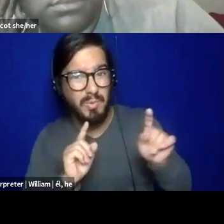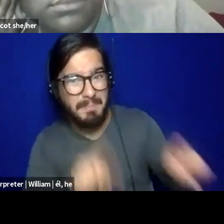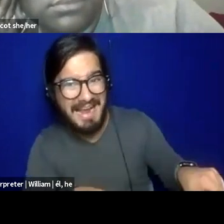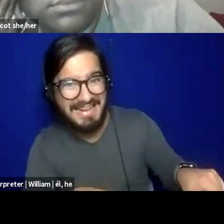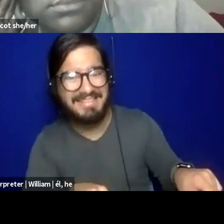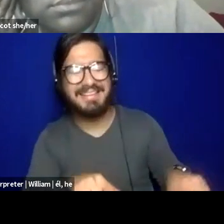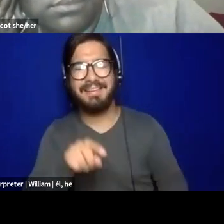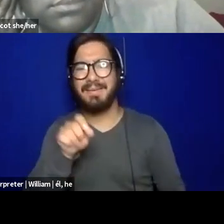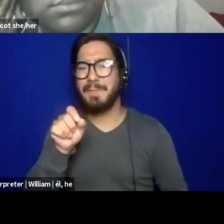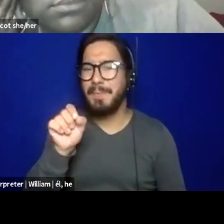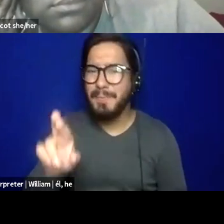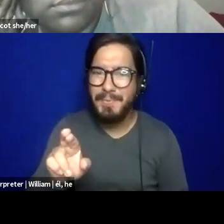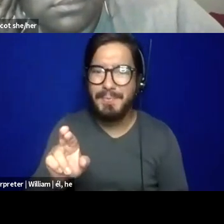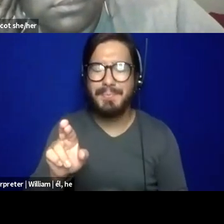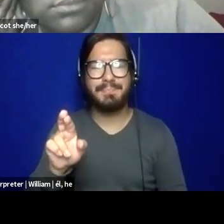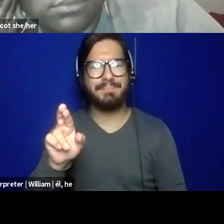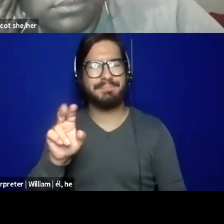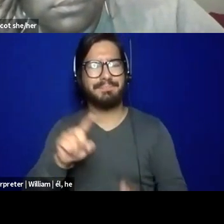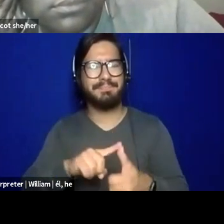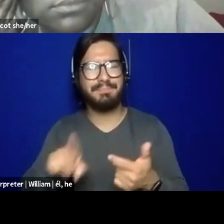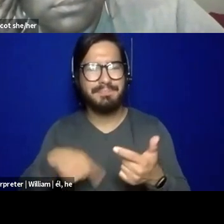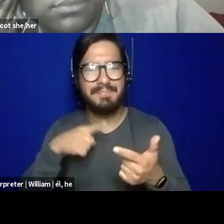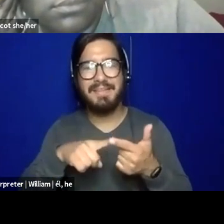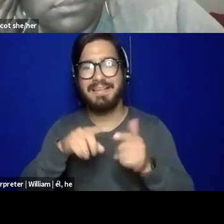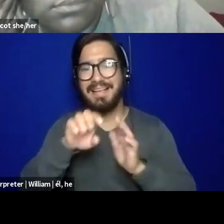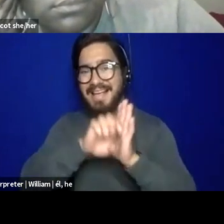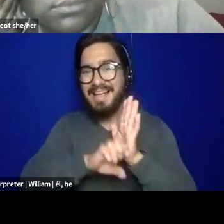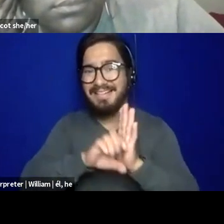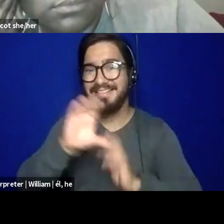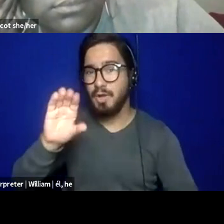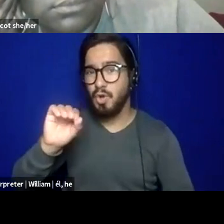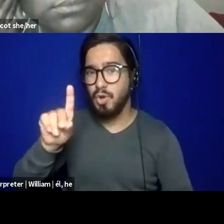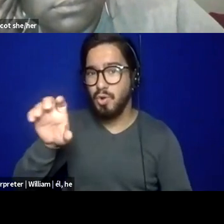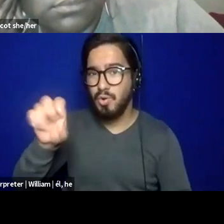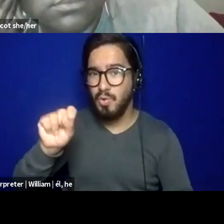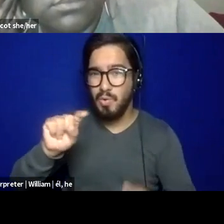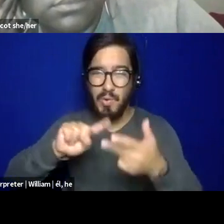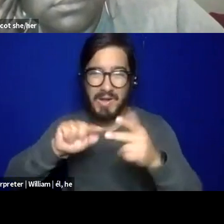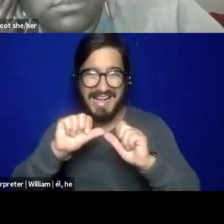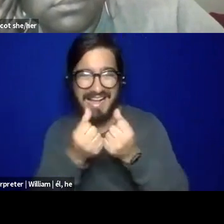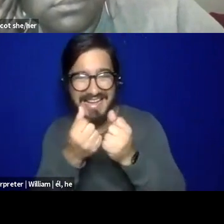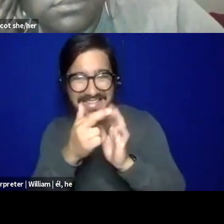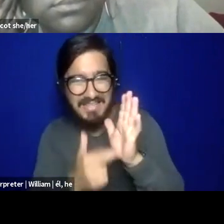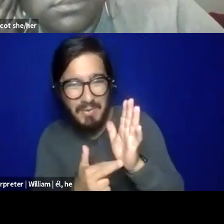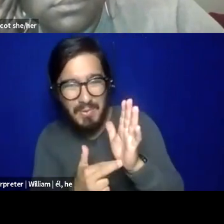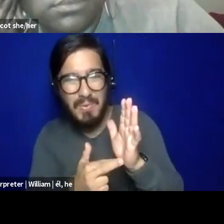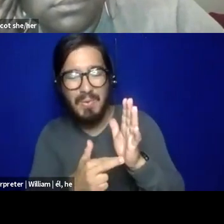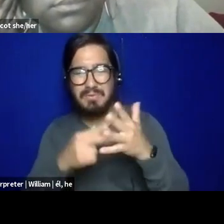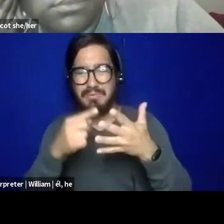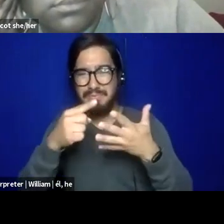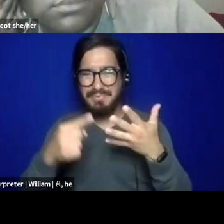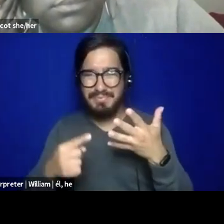some of our, um, the ethical codes, our agency rules, and all of these other things